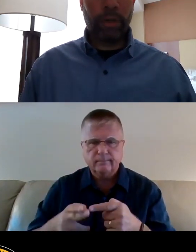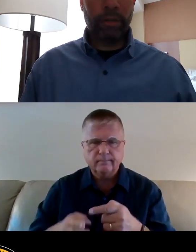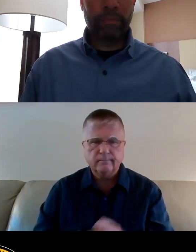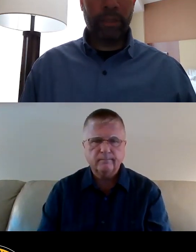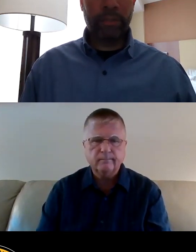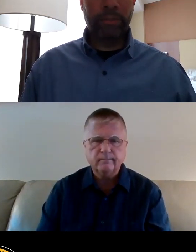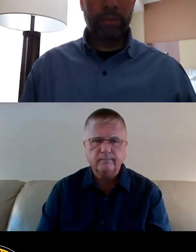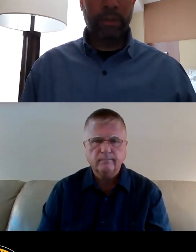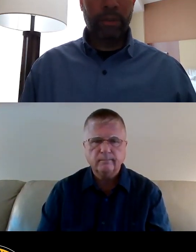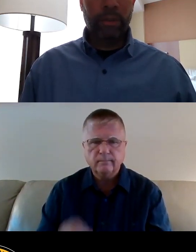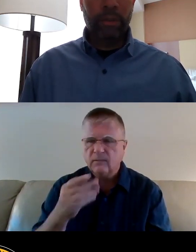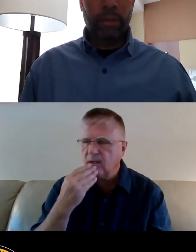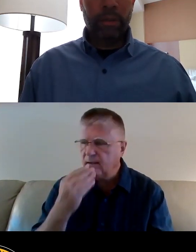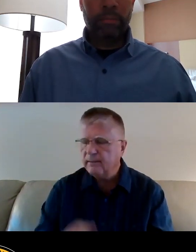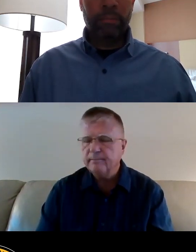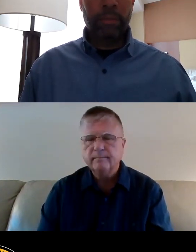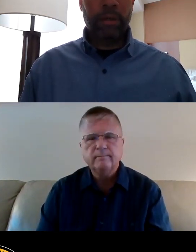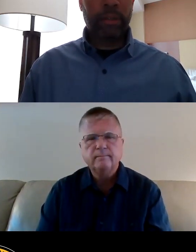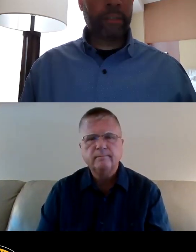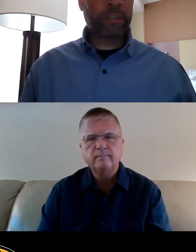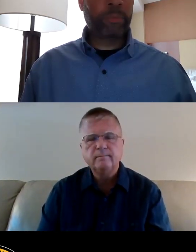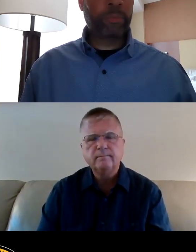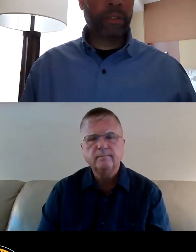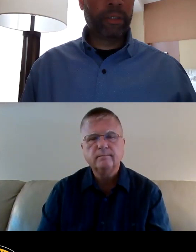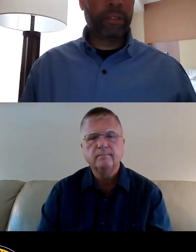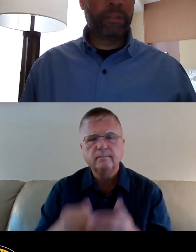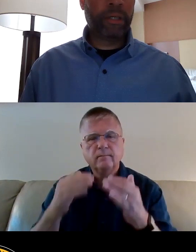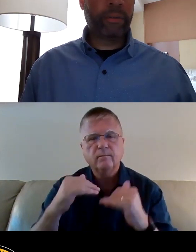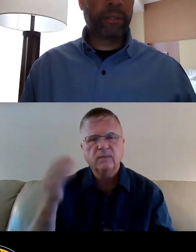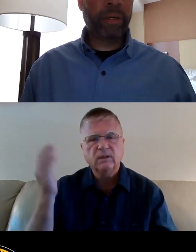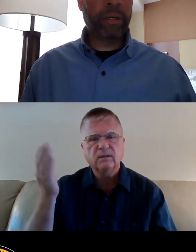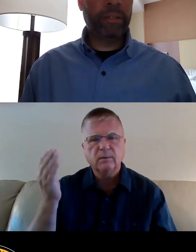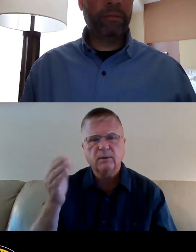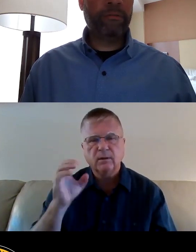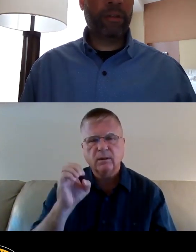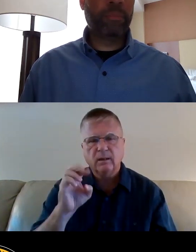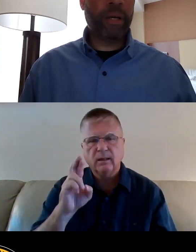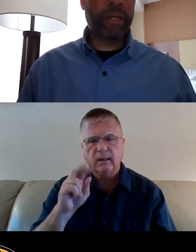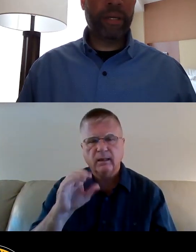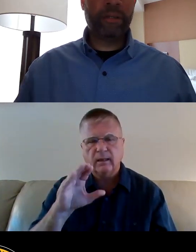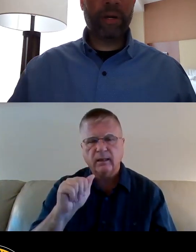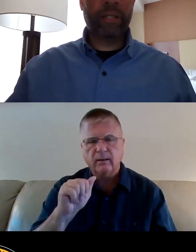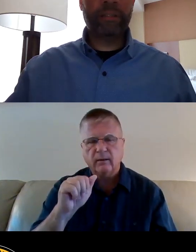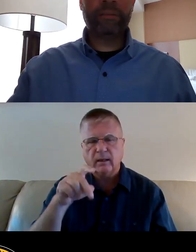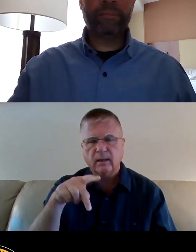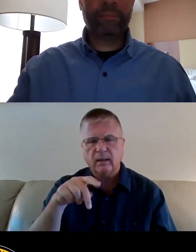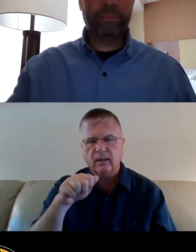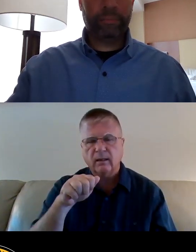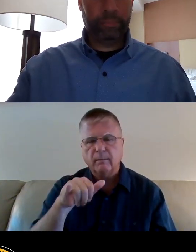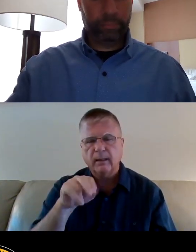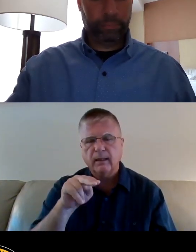Okay. Thank you. Our next speaker is Erica Payne, followed by Ann Wright.